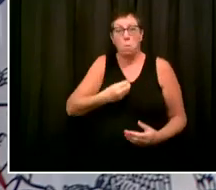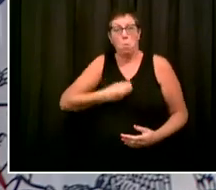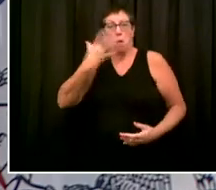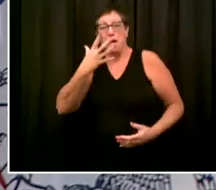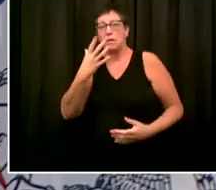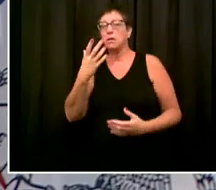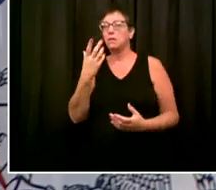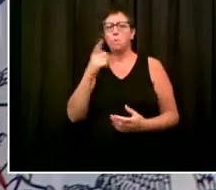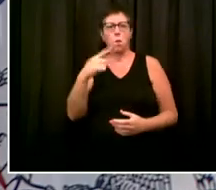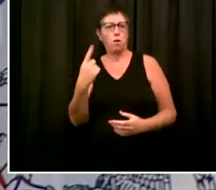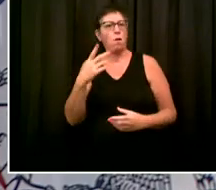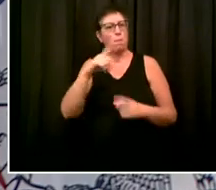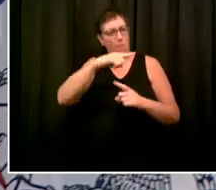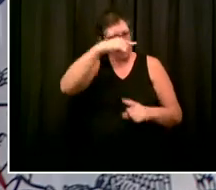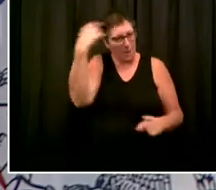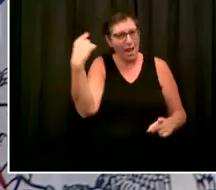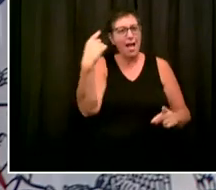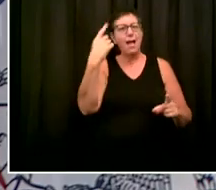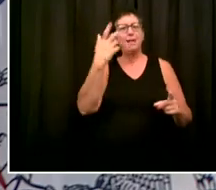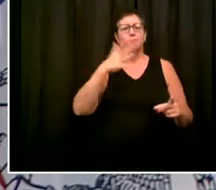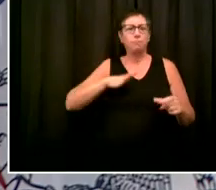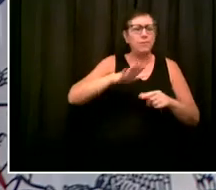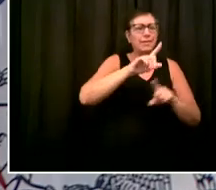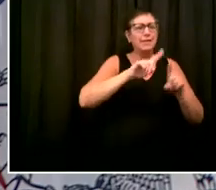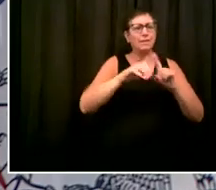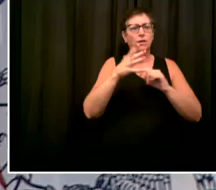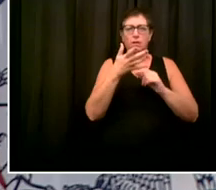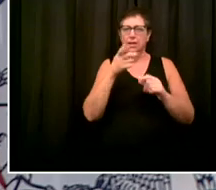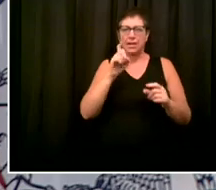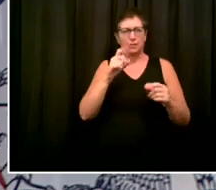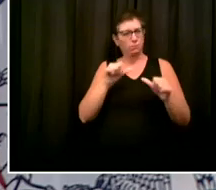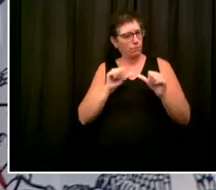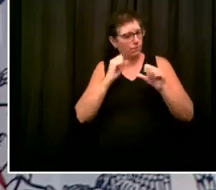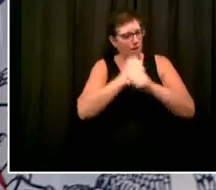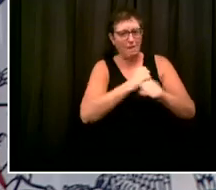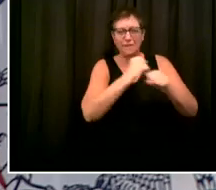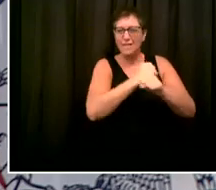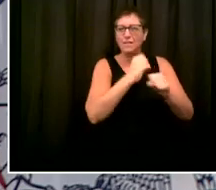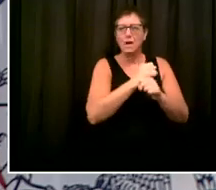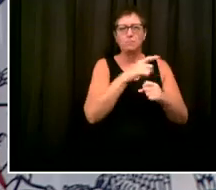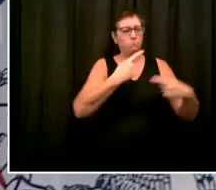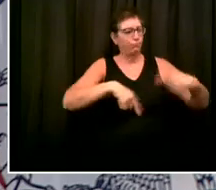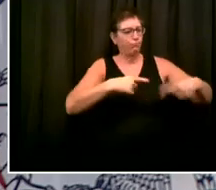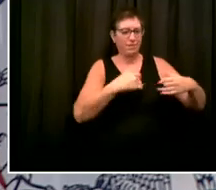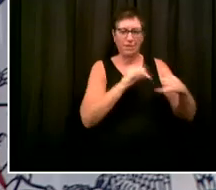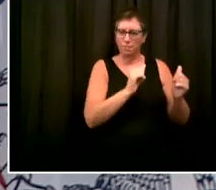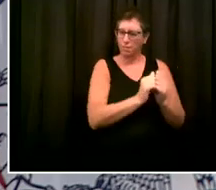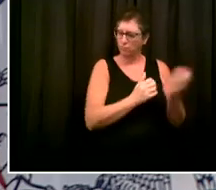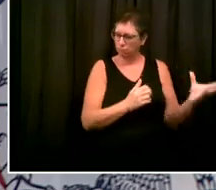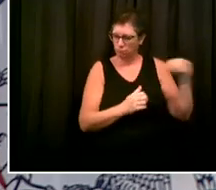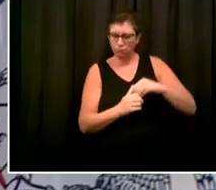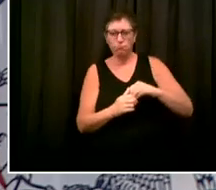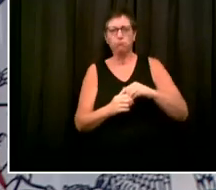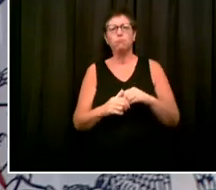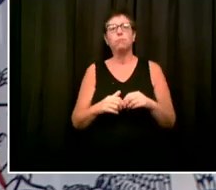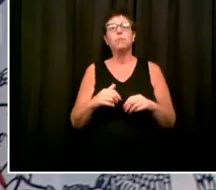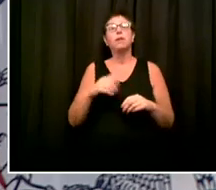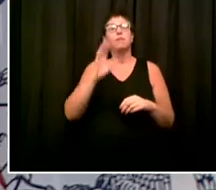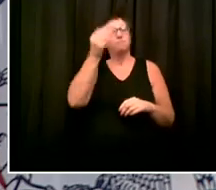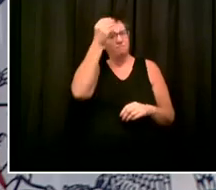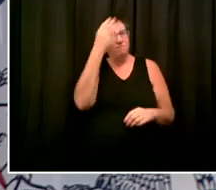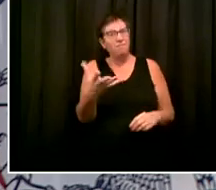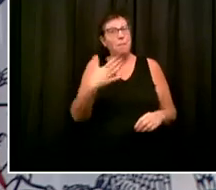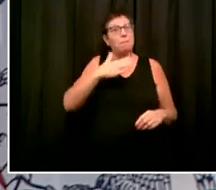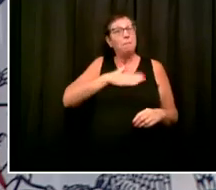To give you a sense of how recent this was, my mom was actually born before this amendment was passed. Shirlane's mom was born